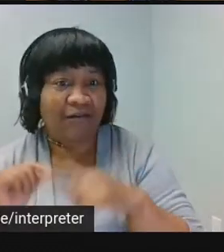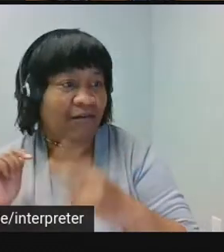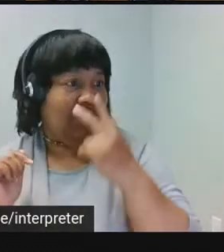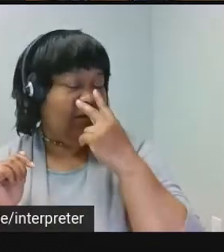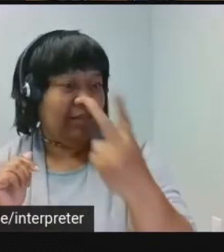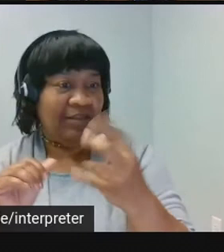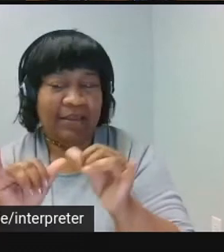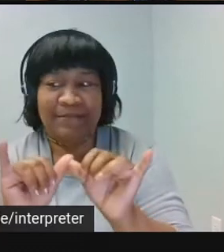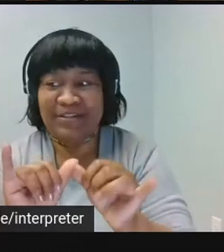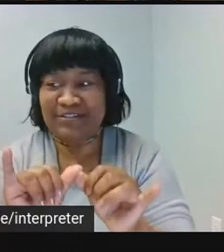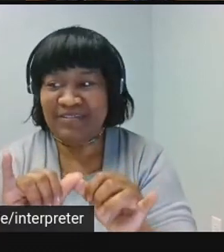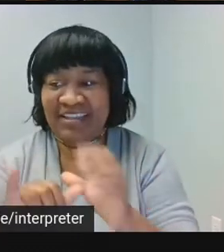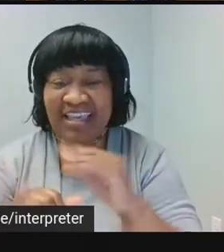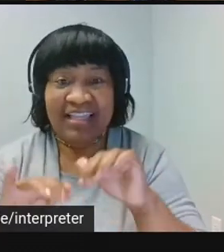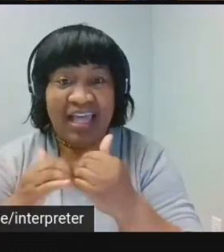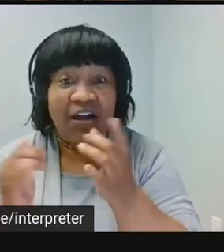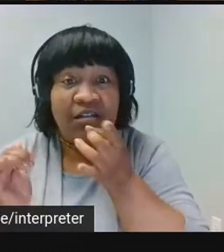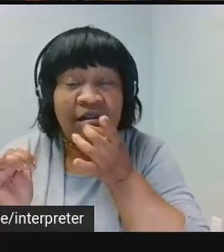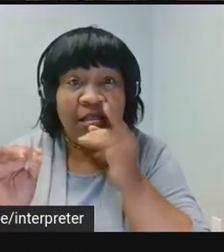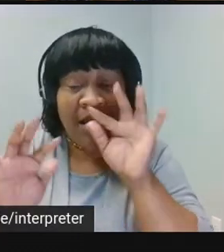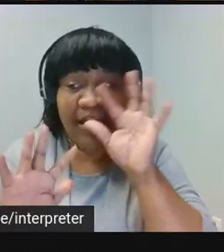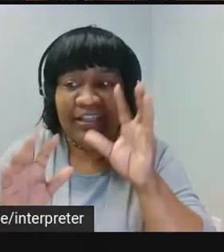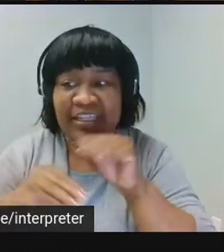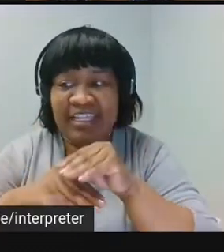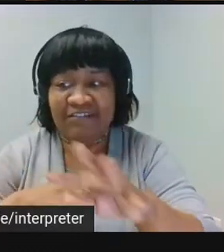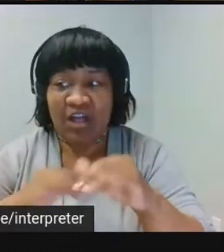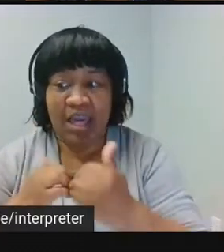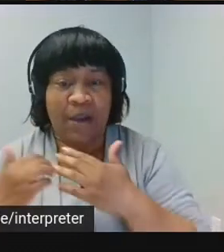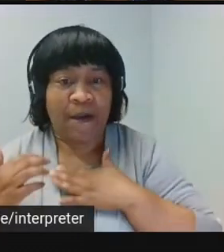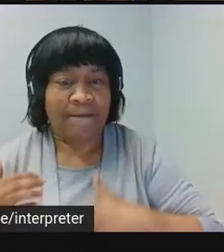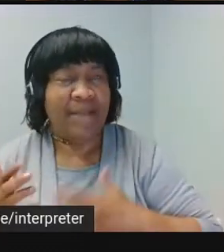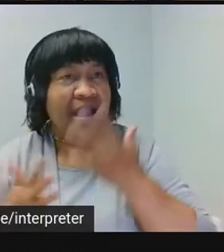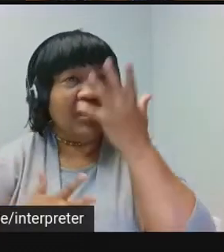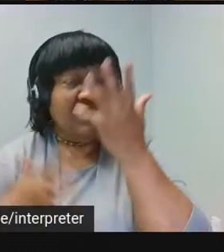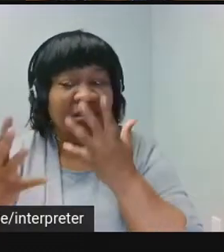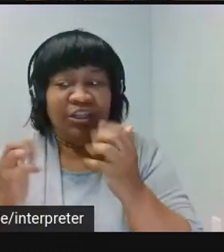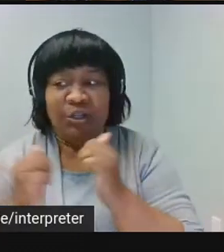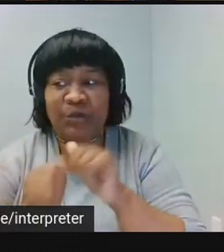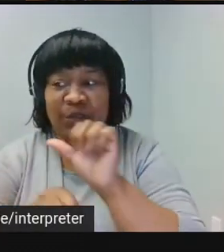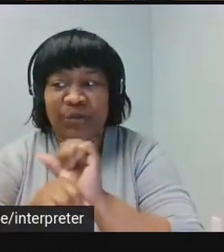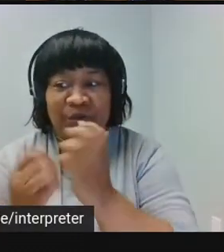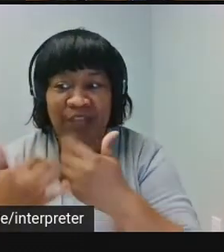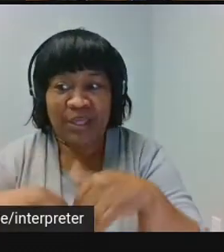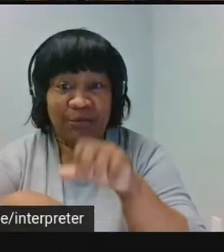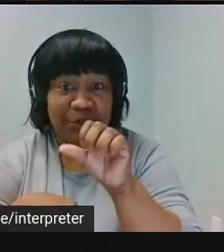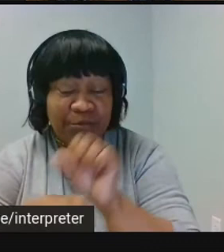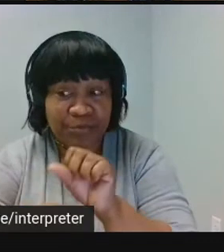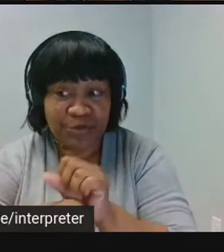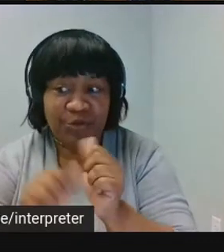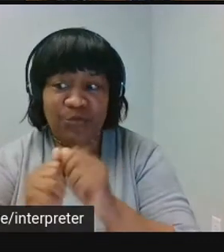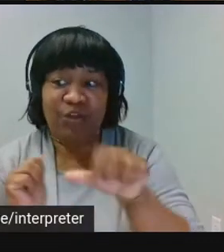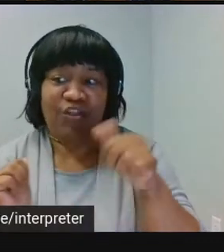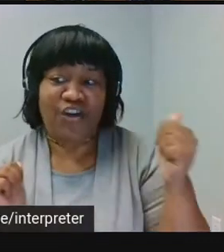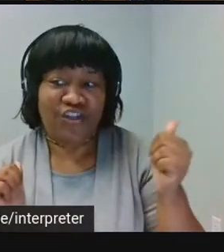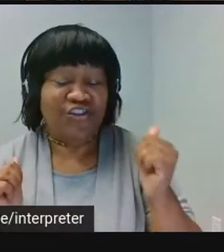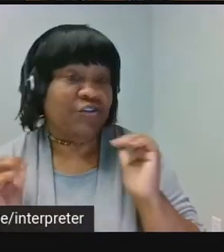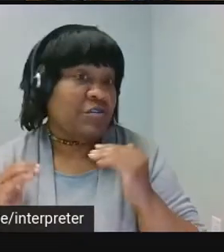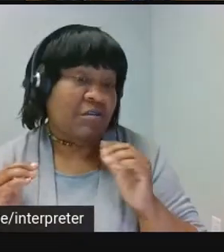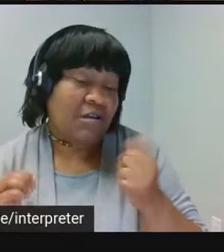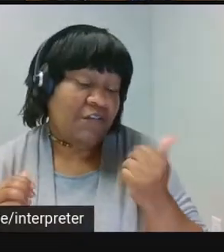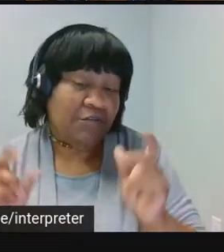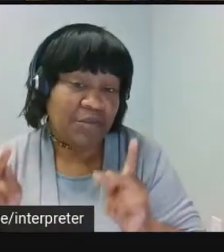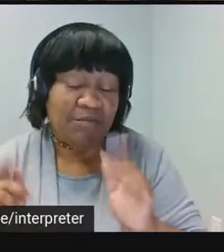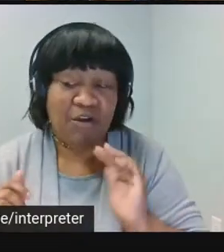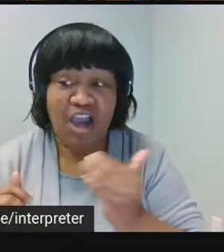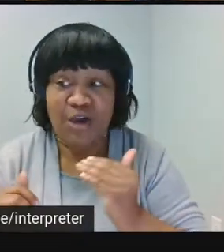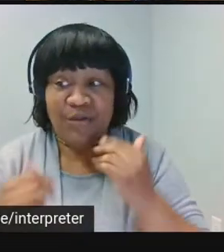measurements and the scale of light can influence how our bodies interact with the work we produce, with others, our health, and our